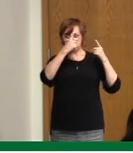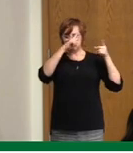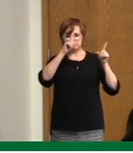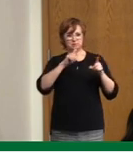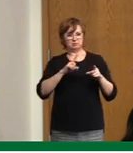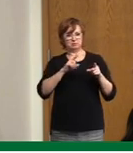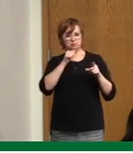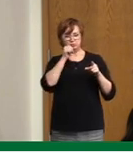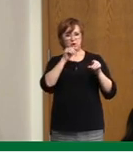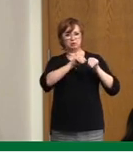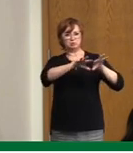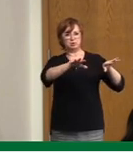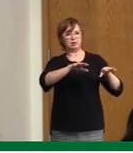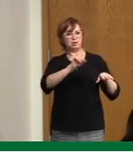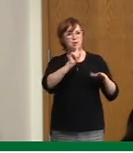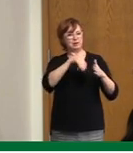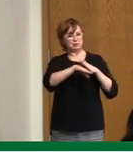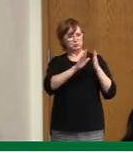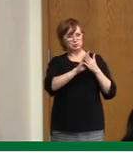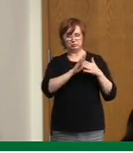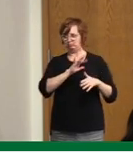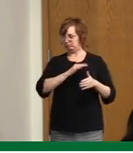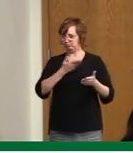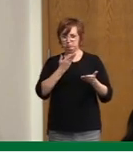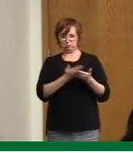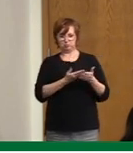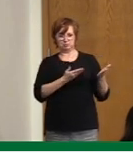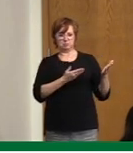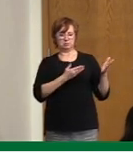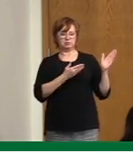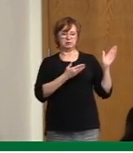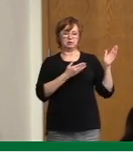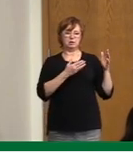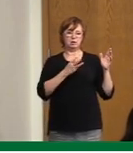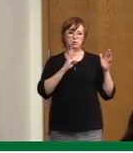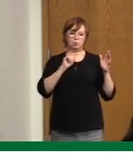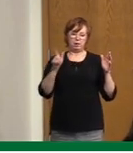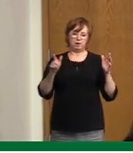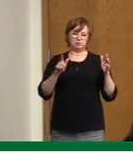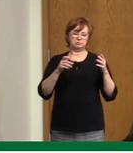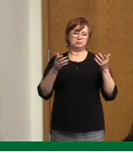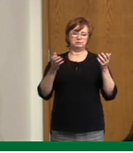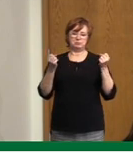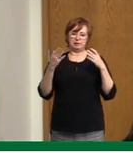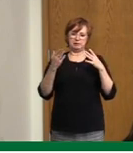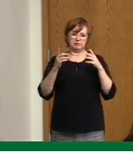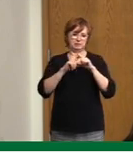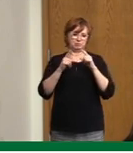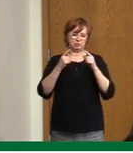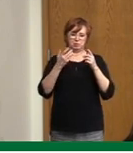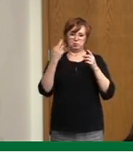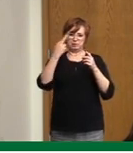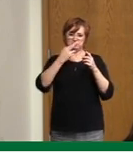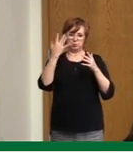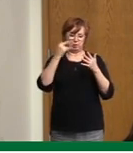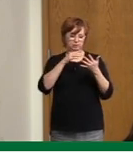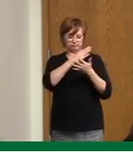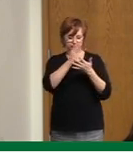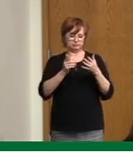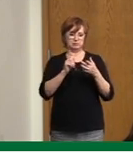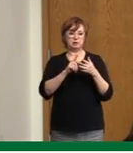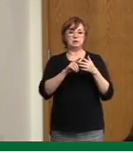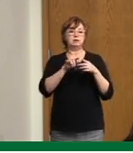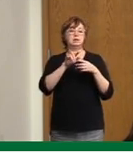having cases in transmission within schools? Yeah, I think all the layers have been important. So not going to school if you're sick and staying home,